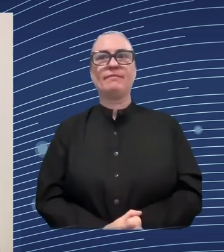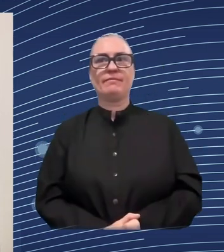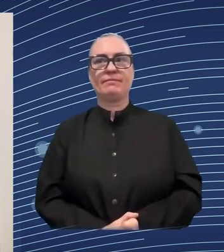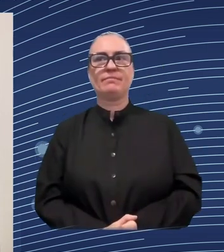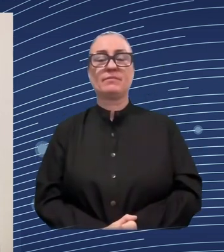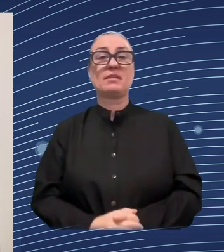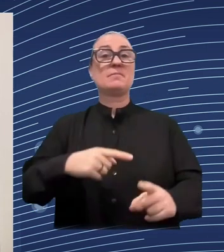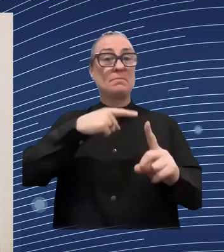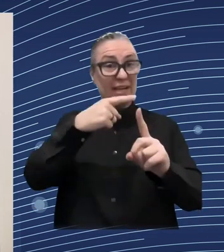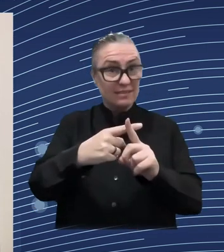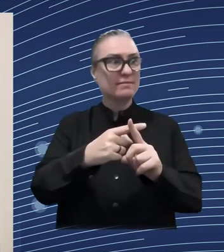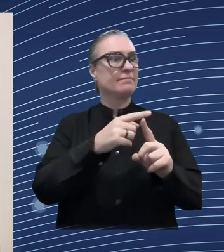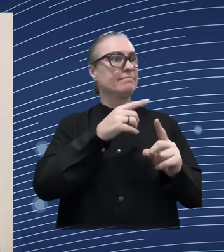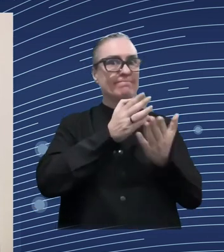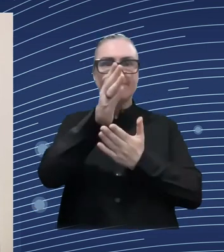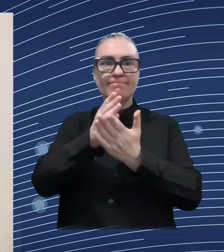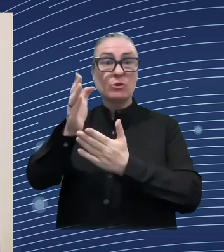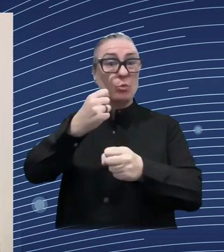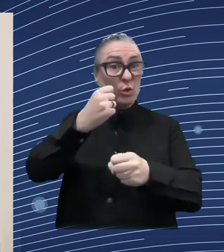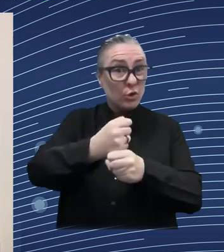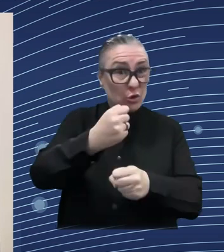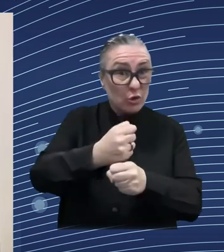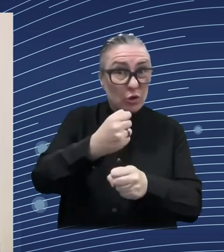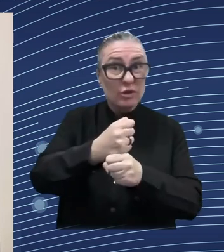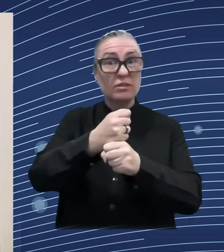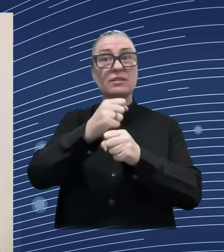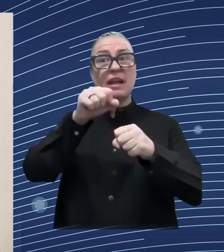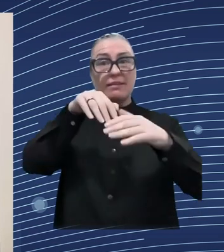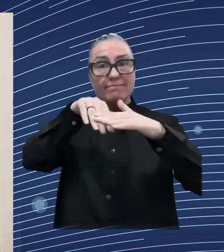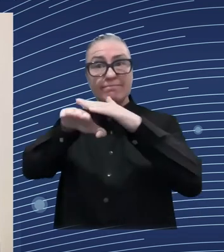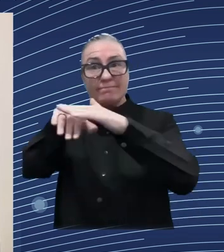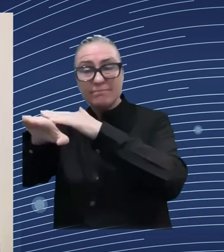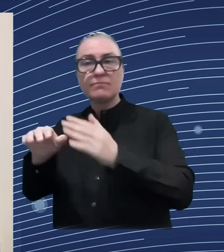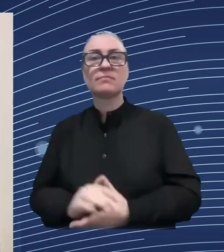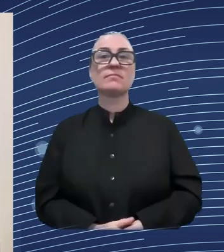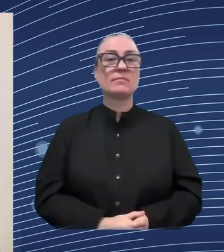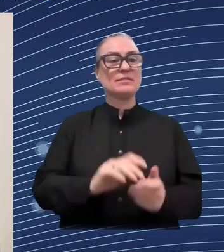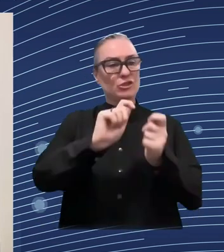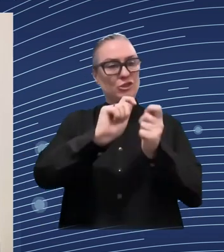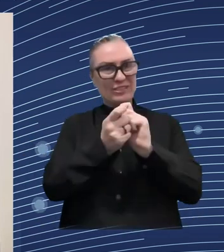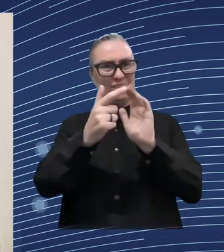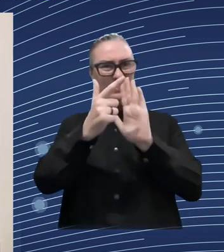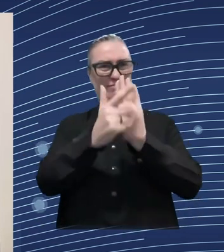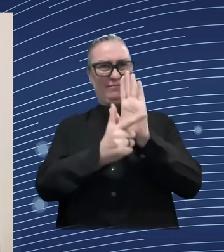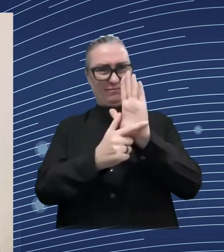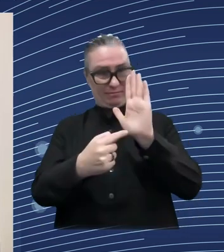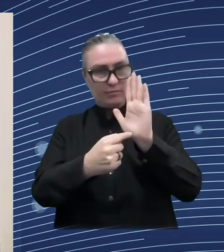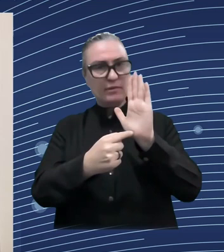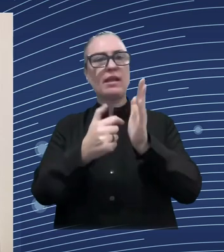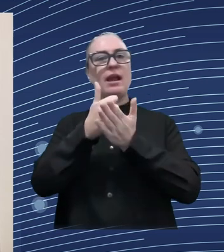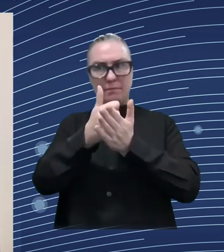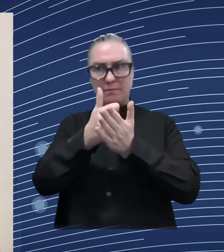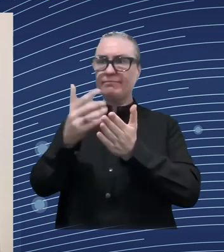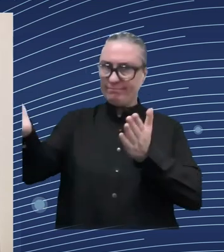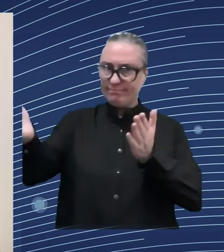to employ individuals with disabilities this also includes reimbursement for reasonable workplace accommodation measures